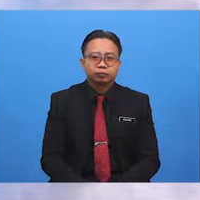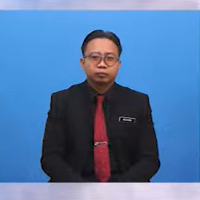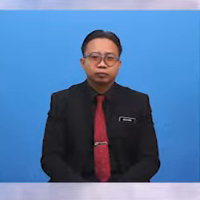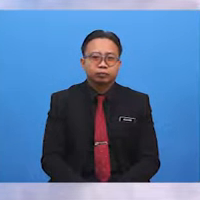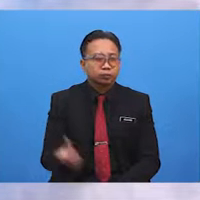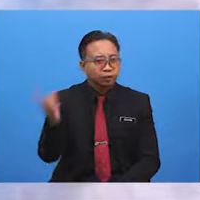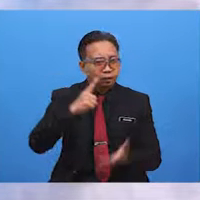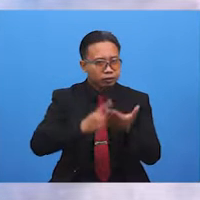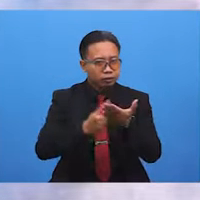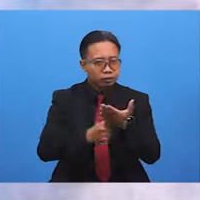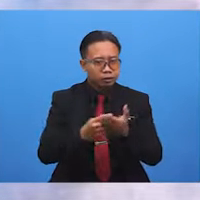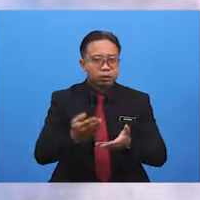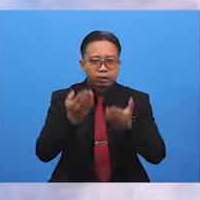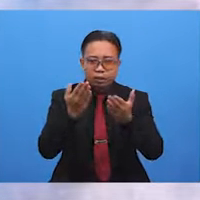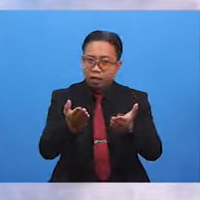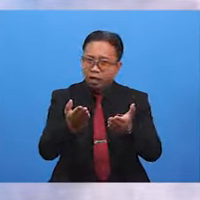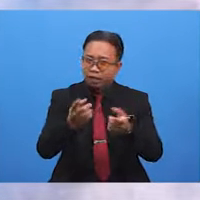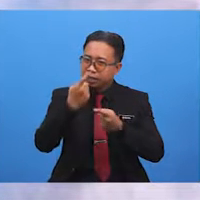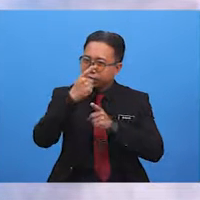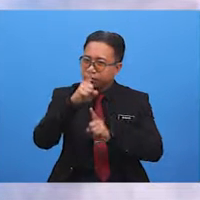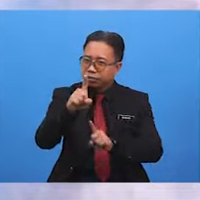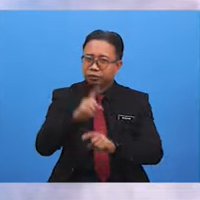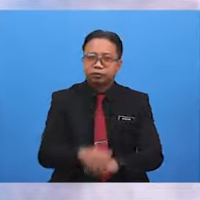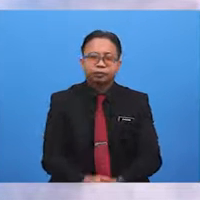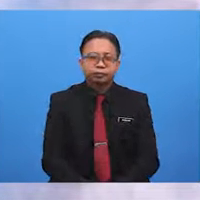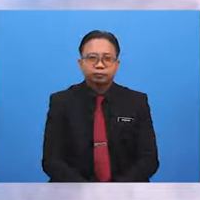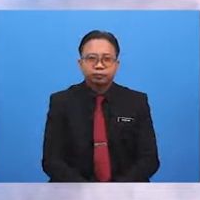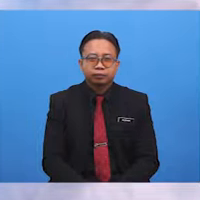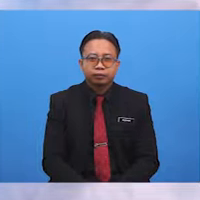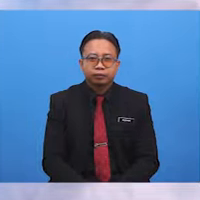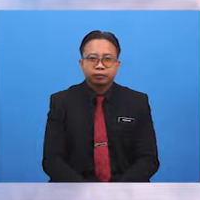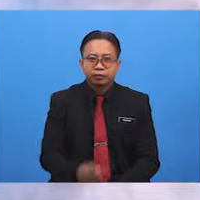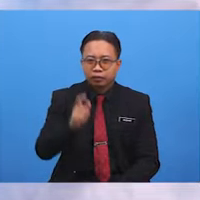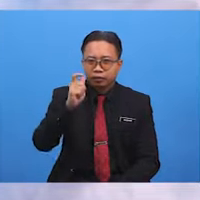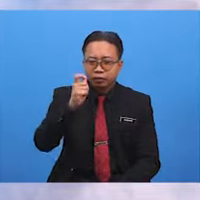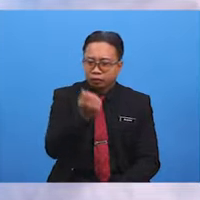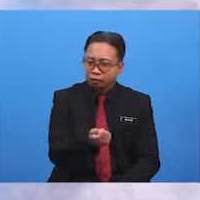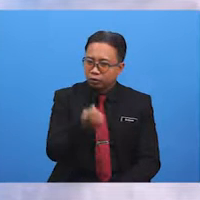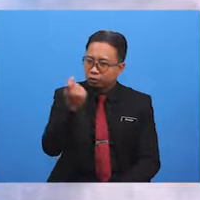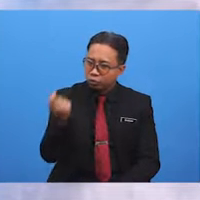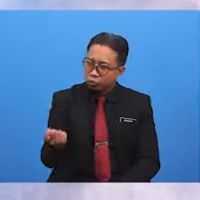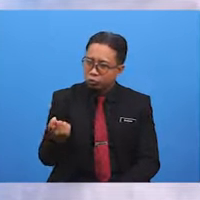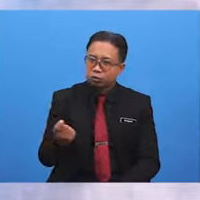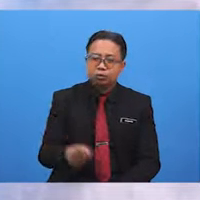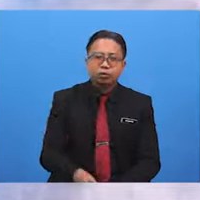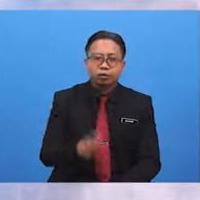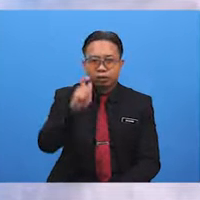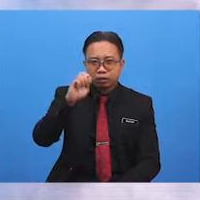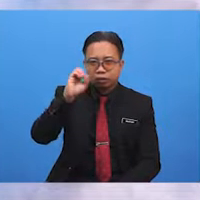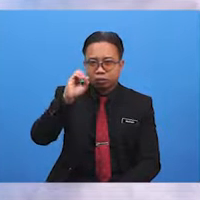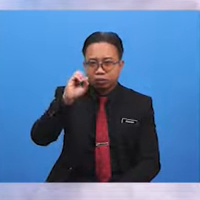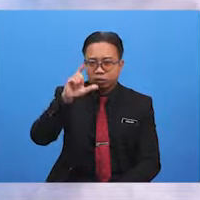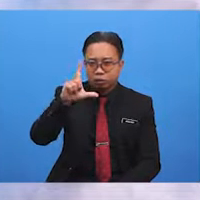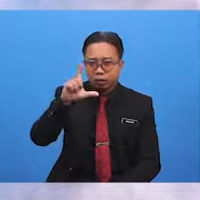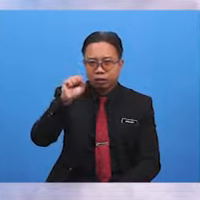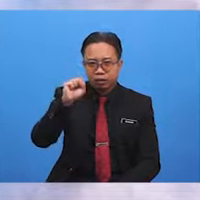Let's check. Here are the answers. T O O L S.